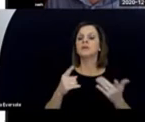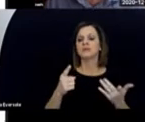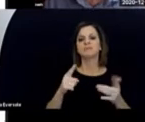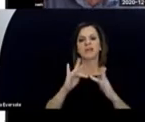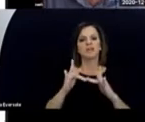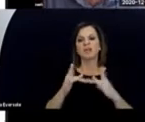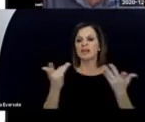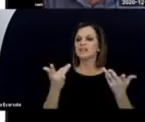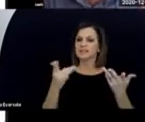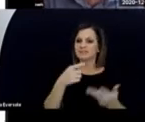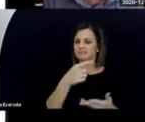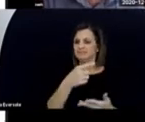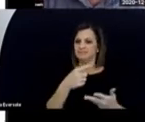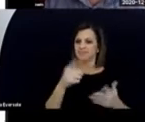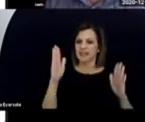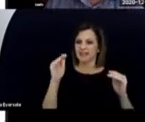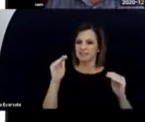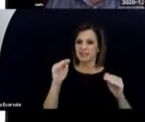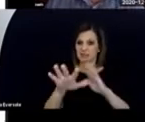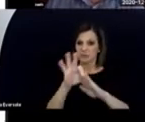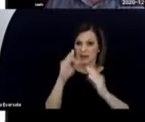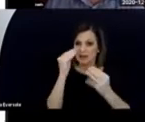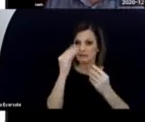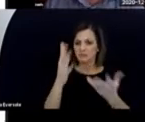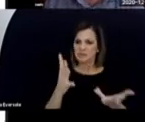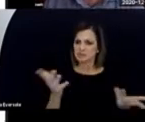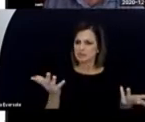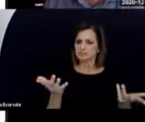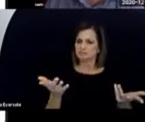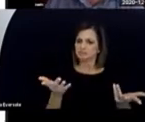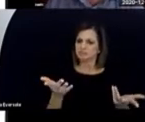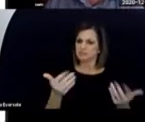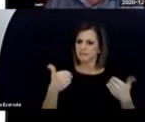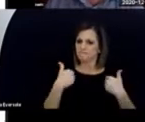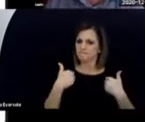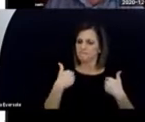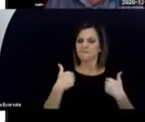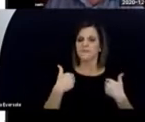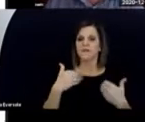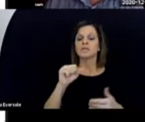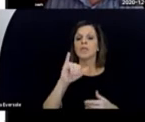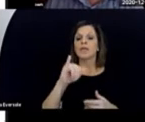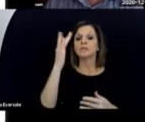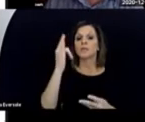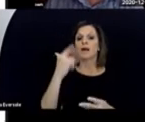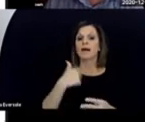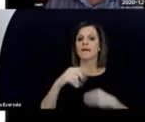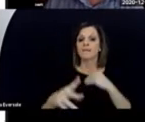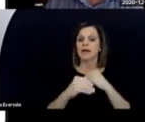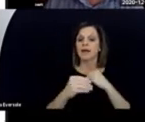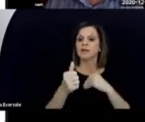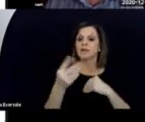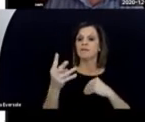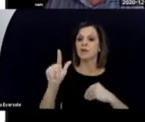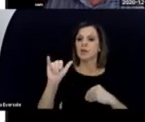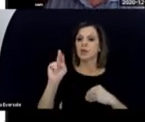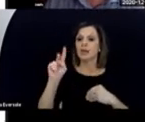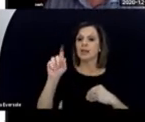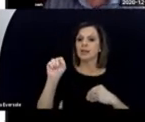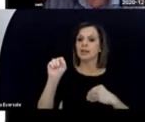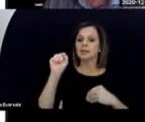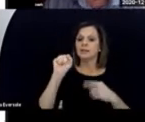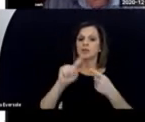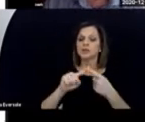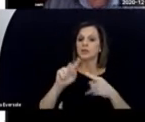I began with a couple of links to the National Center on Deaf-Blindness. And there is so